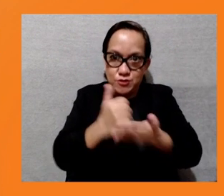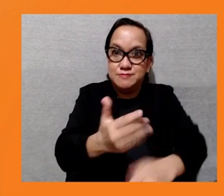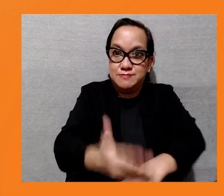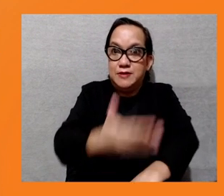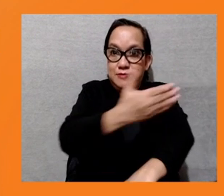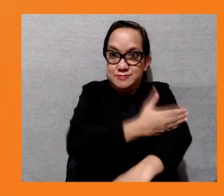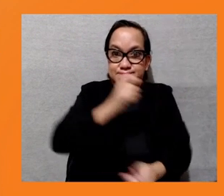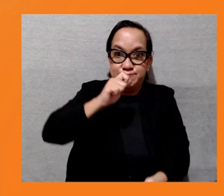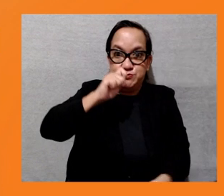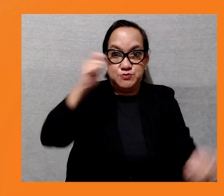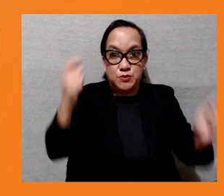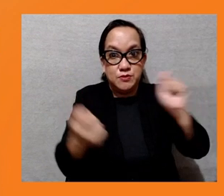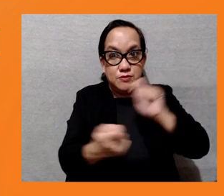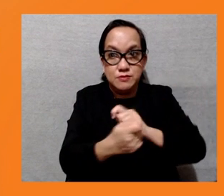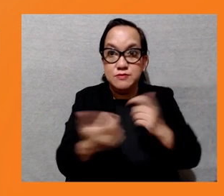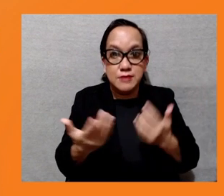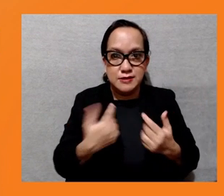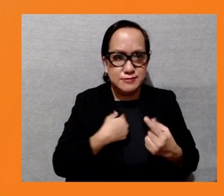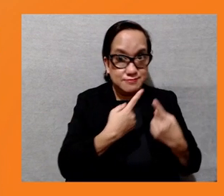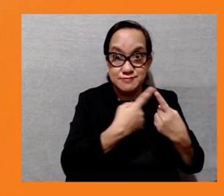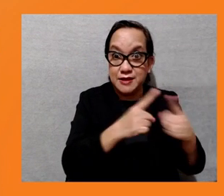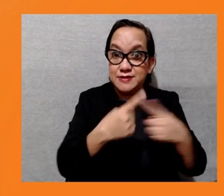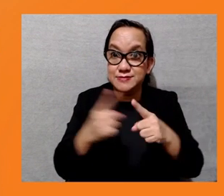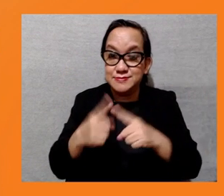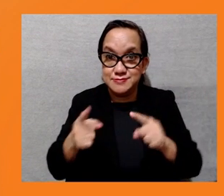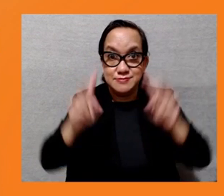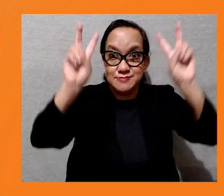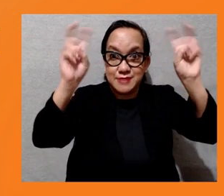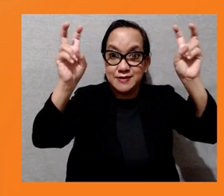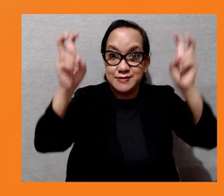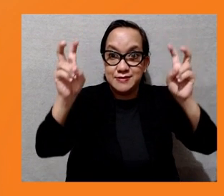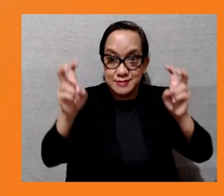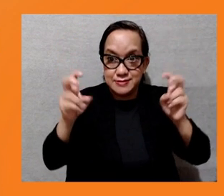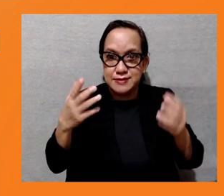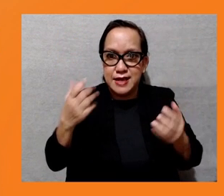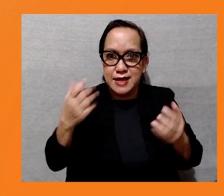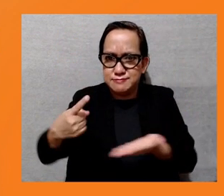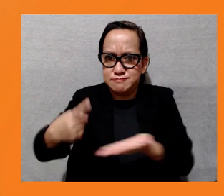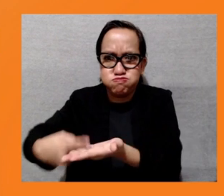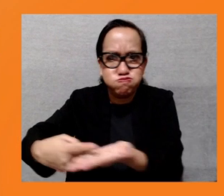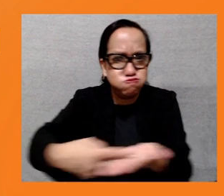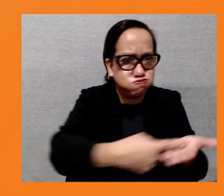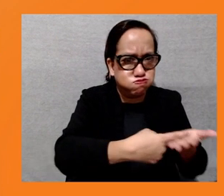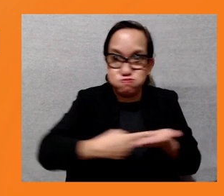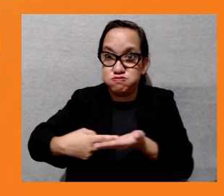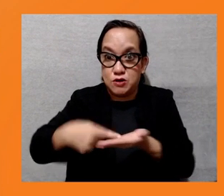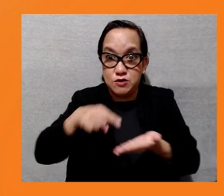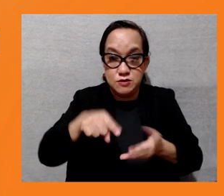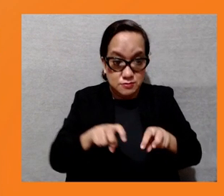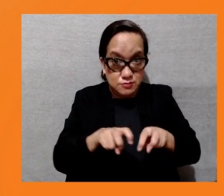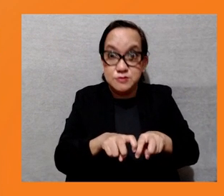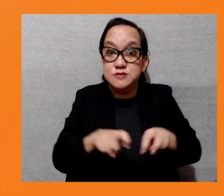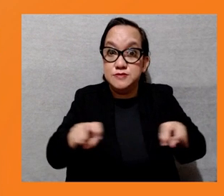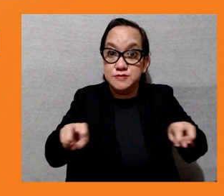by my colleagues in this panel. So first off, this might still come out as a surprise, but despite the